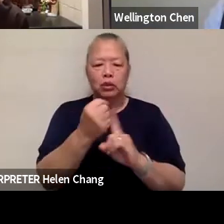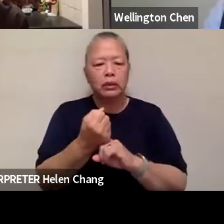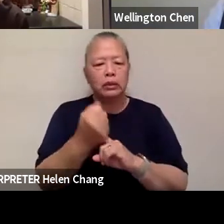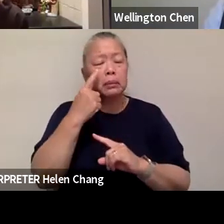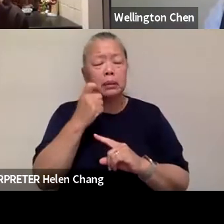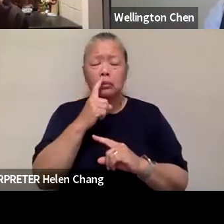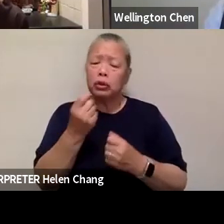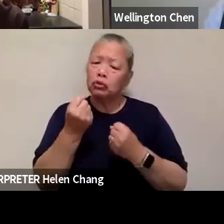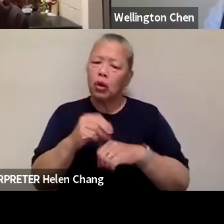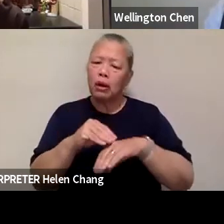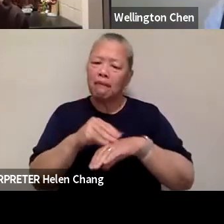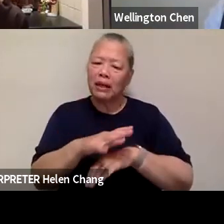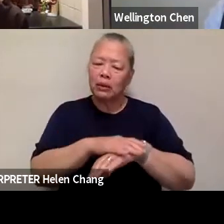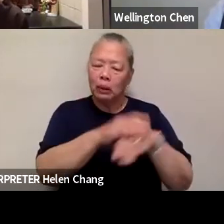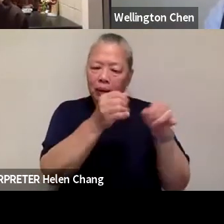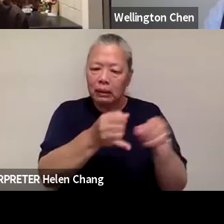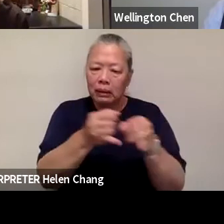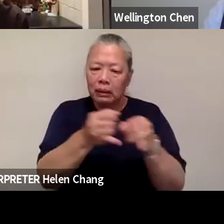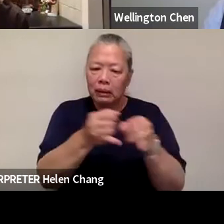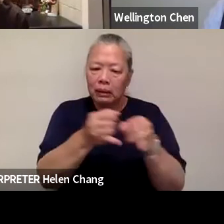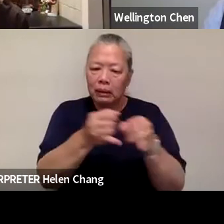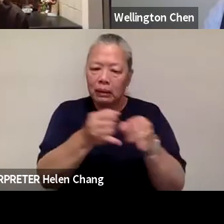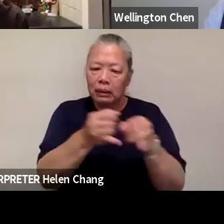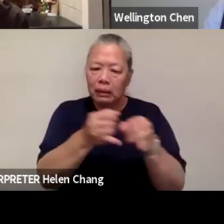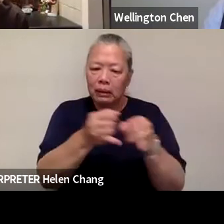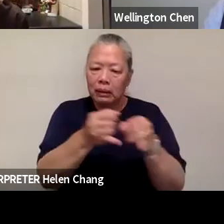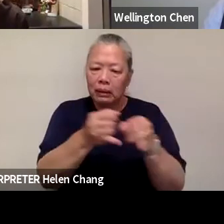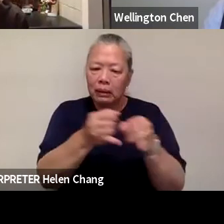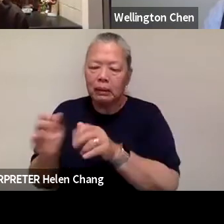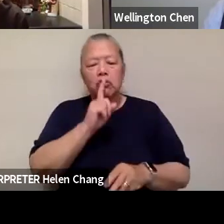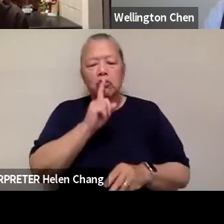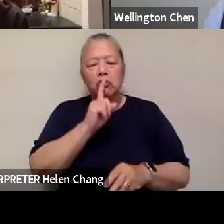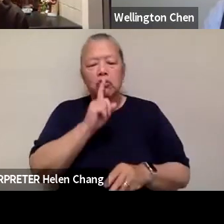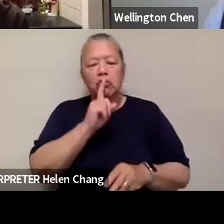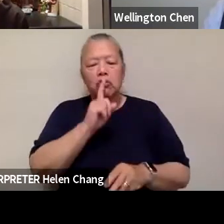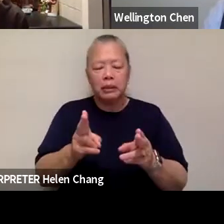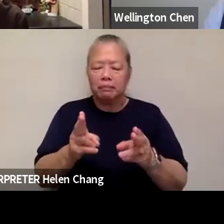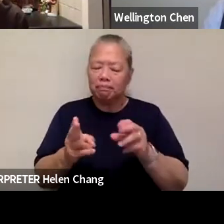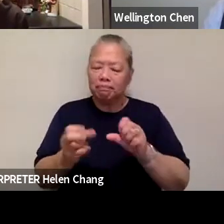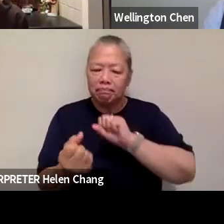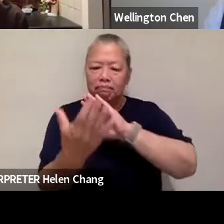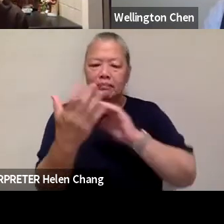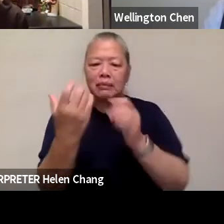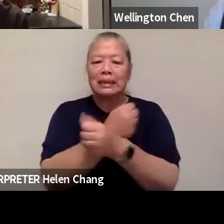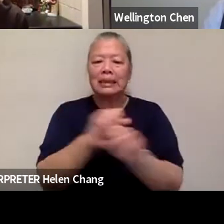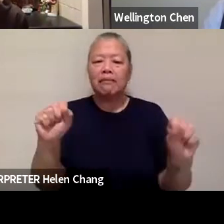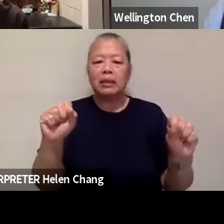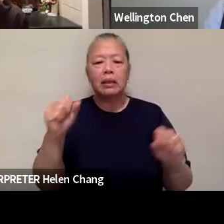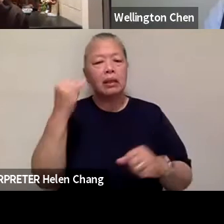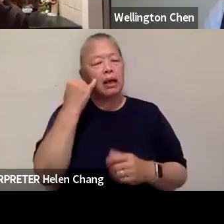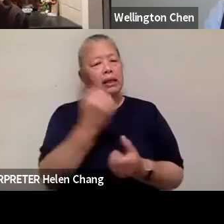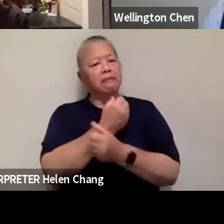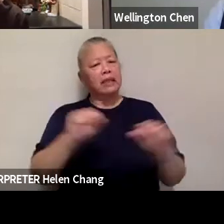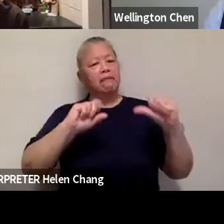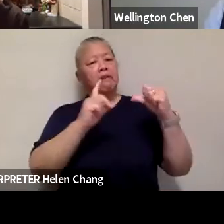urgent as it pertains to safety first, as Wellington has said. But also, I'd like to